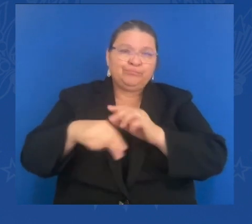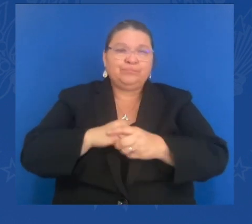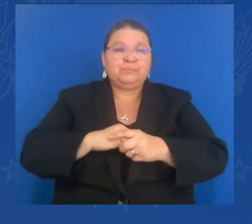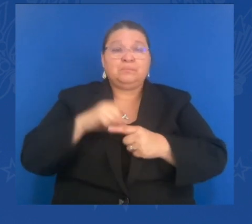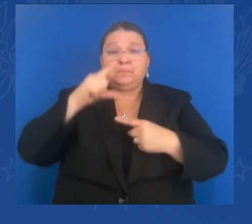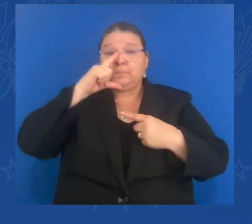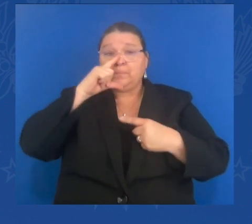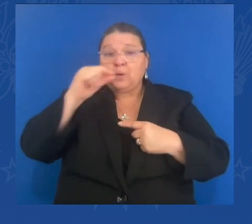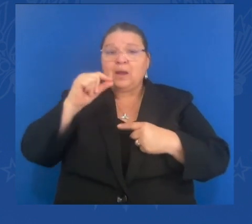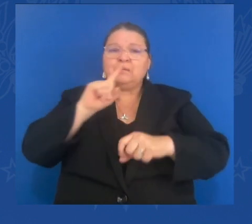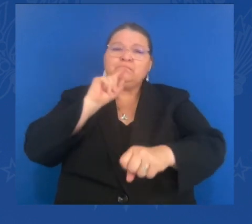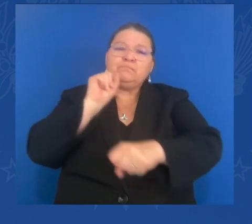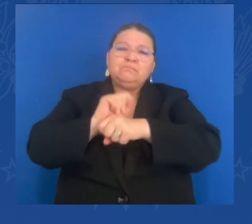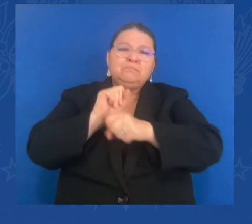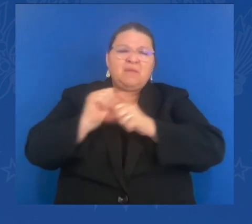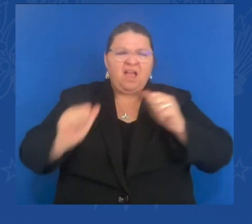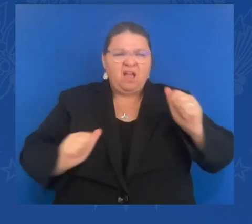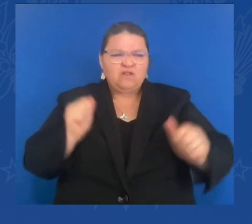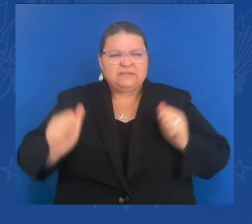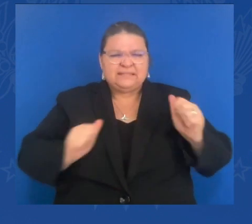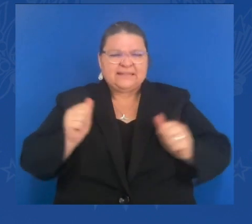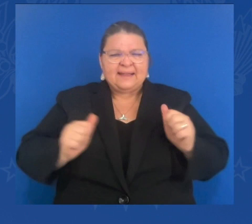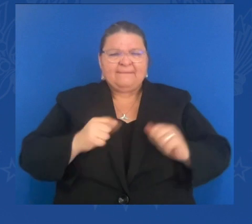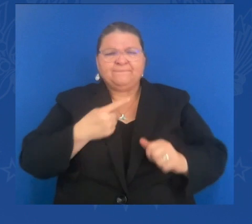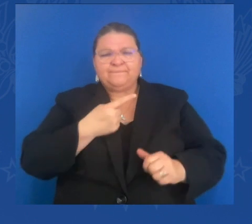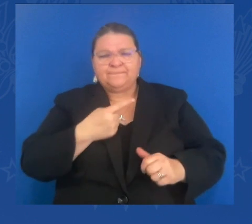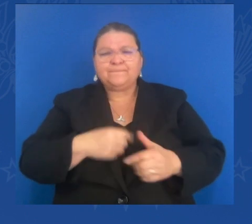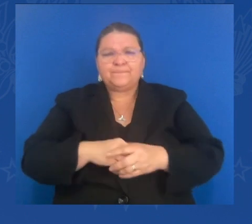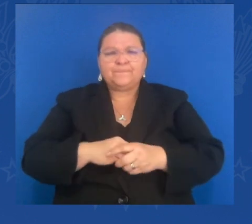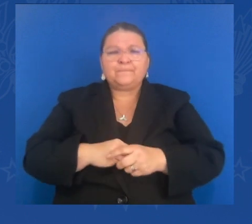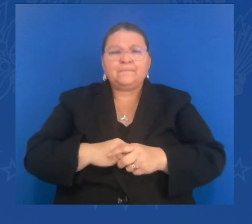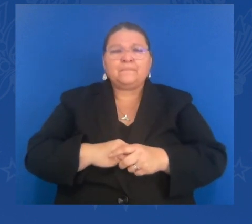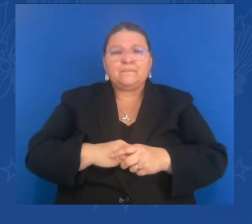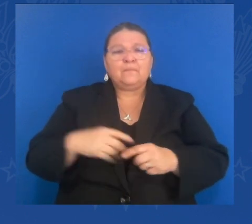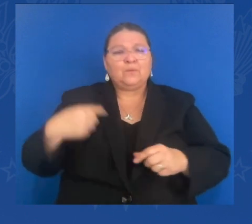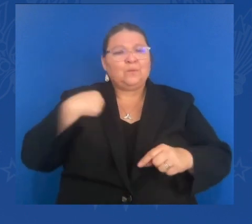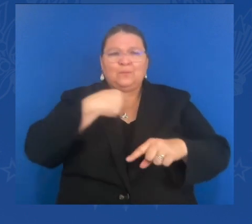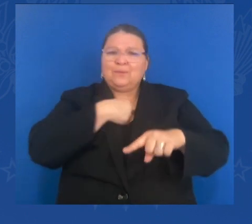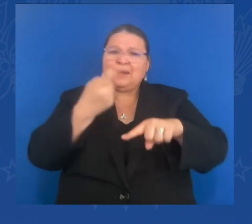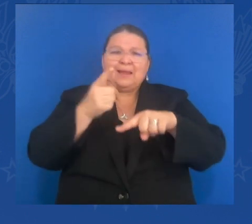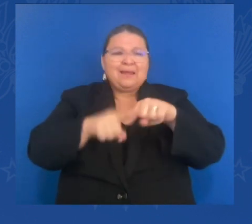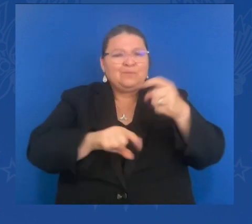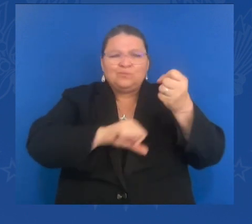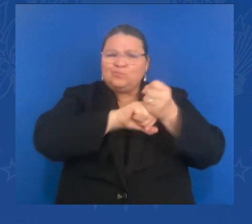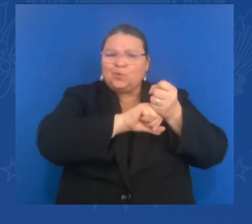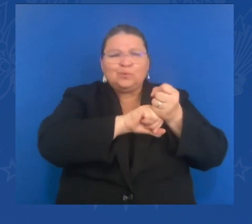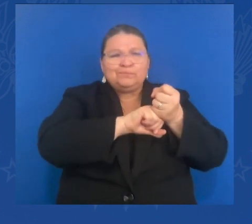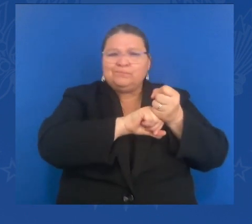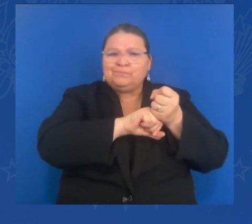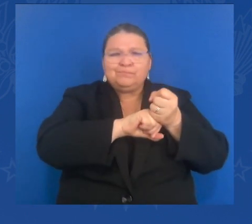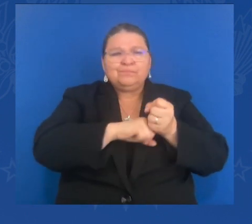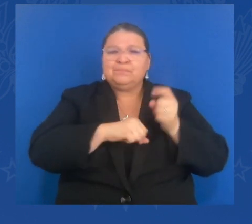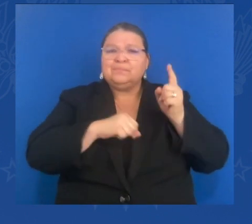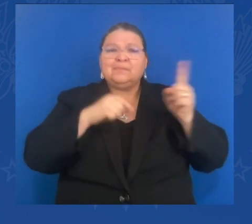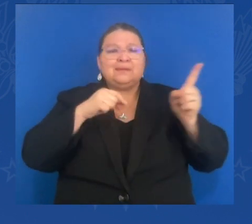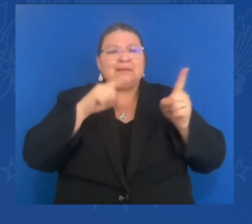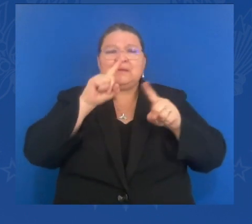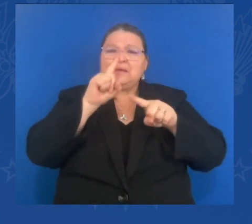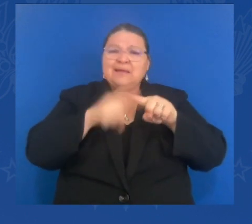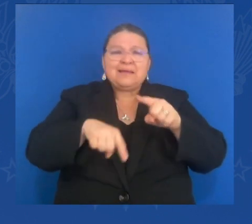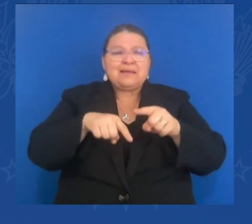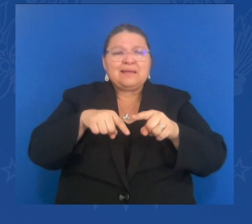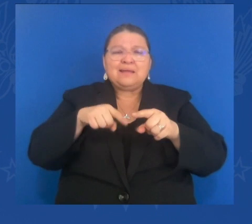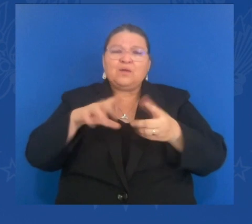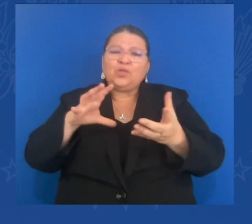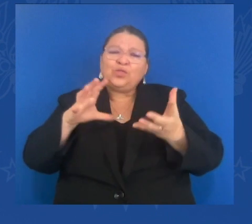which he's doing, the very foundations of international peace and stability, and then asks for financial help from the international community. The